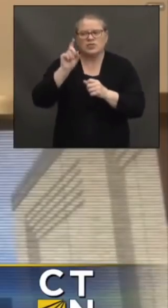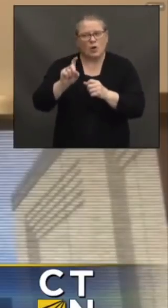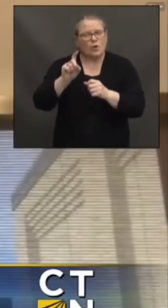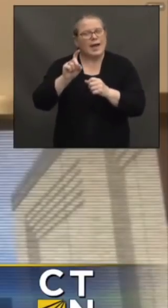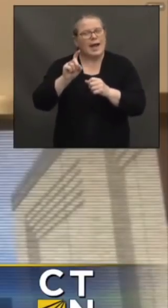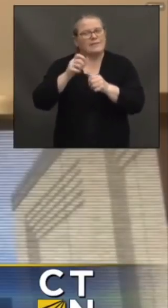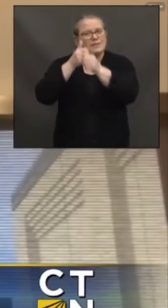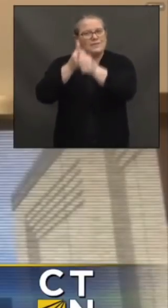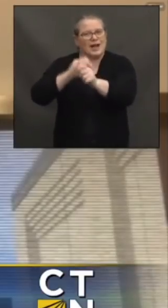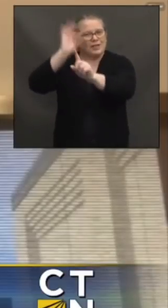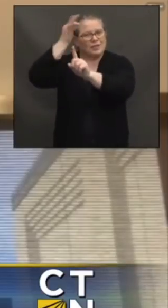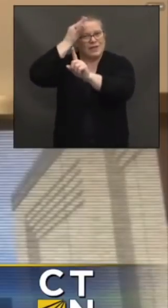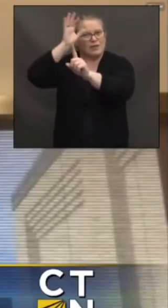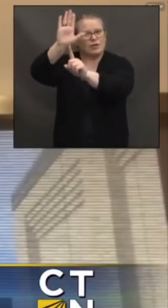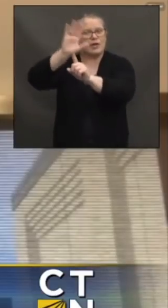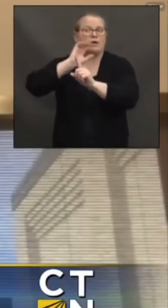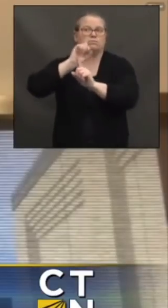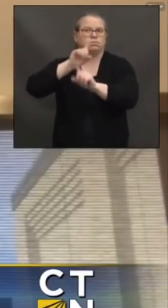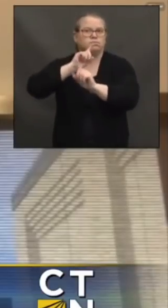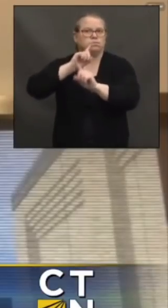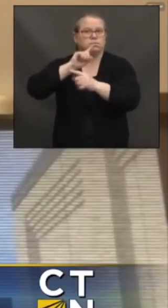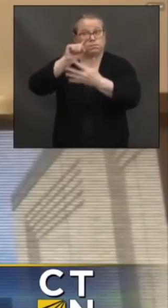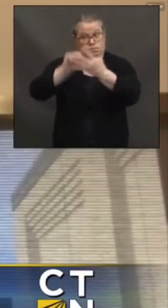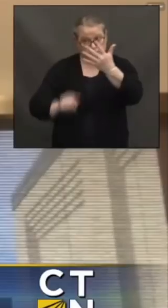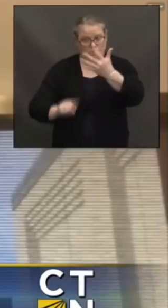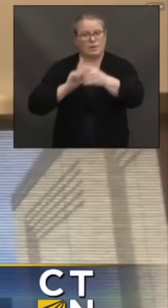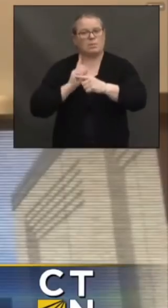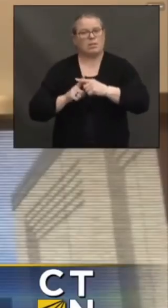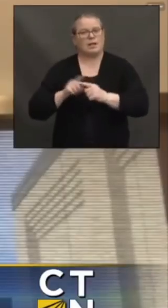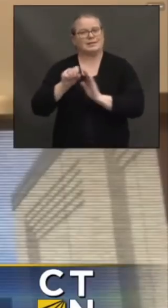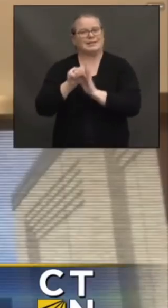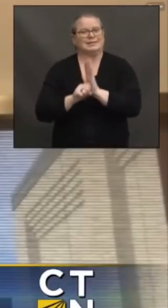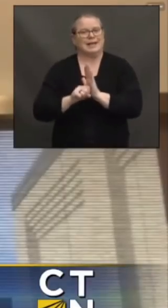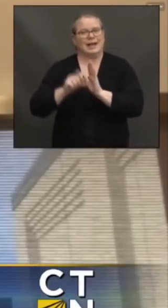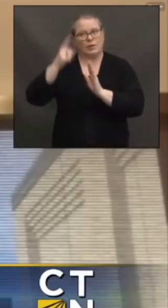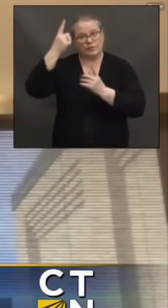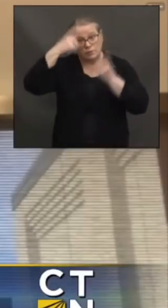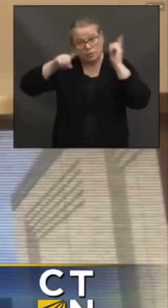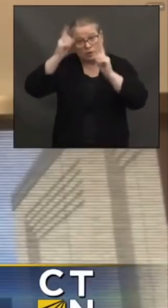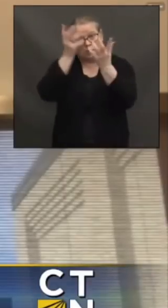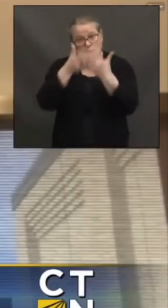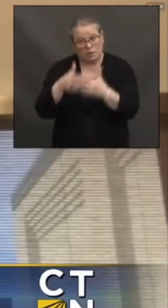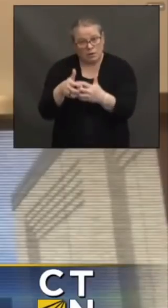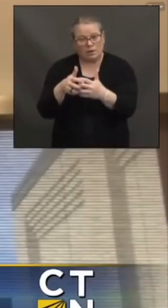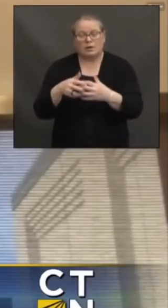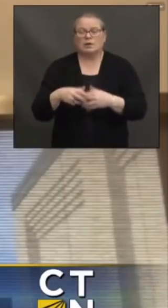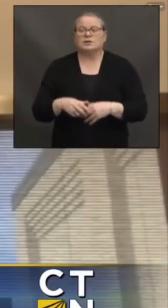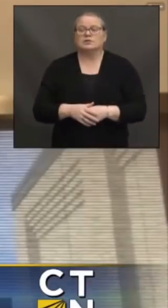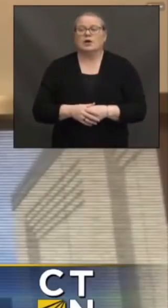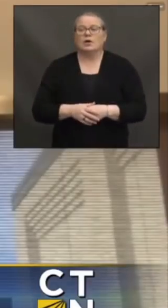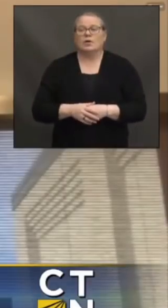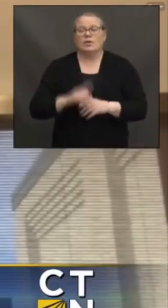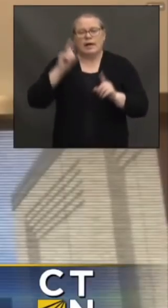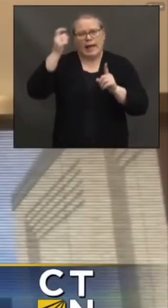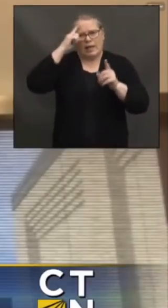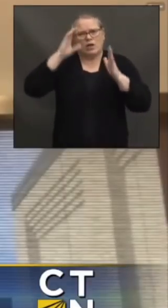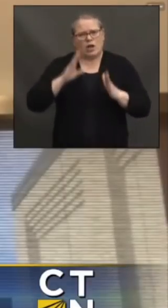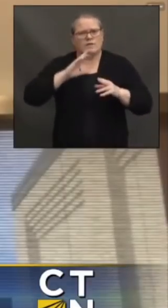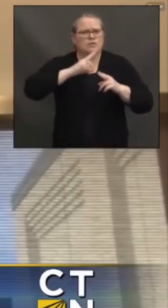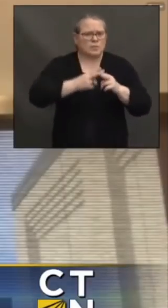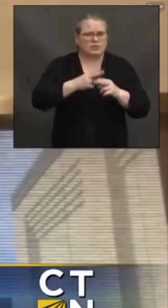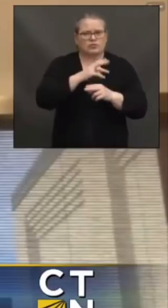guidance that's coming from the federal government. The last thing that I think the governors noted and CEO Josh Chabal has noted is that